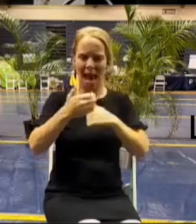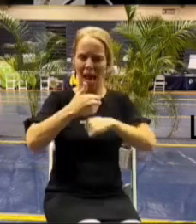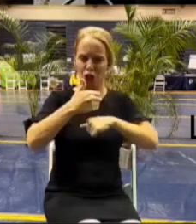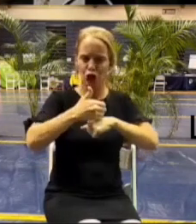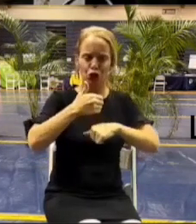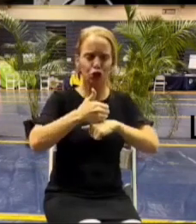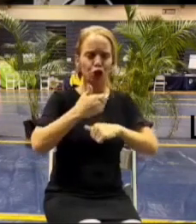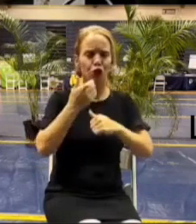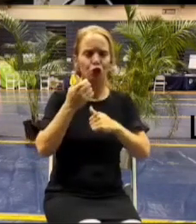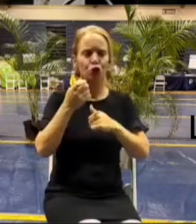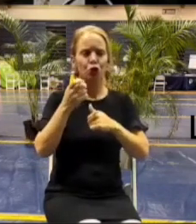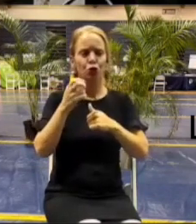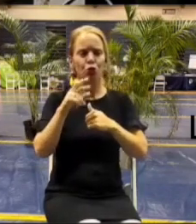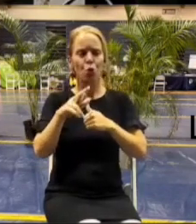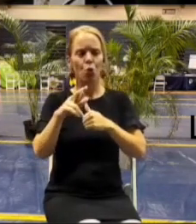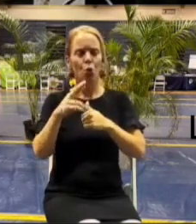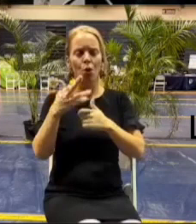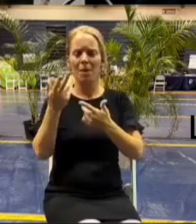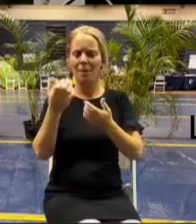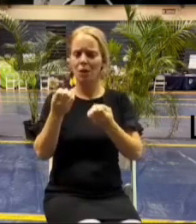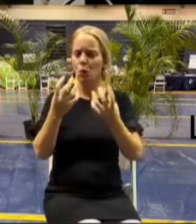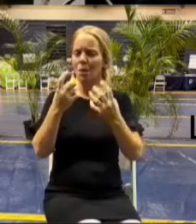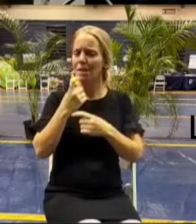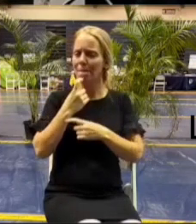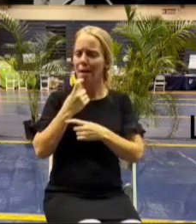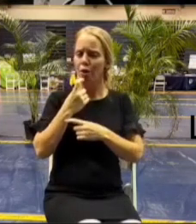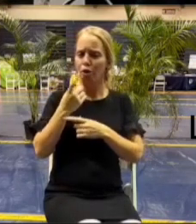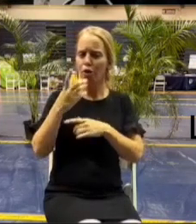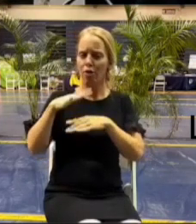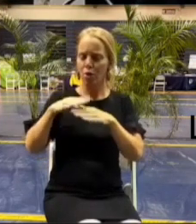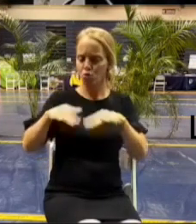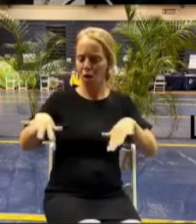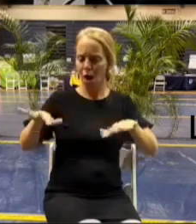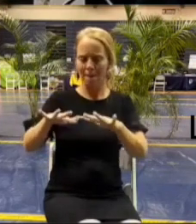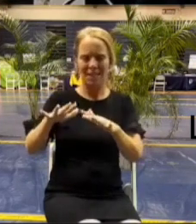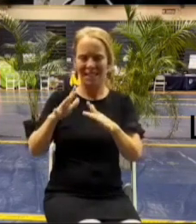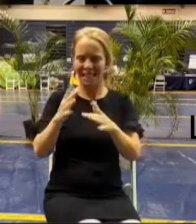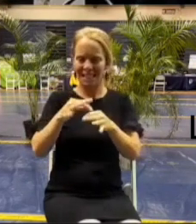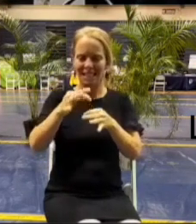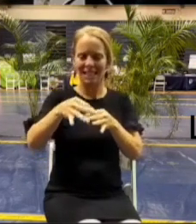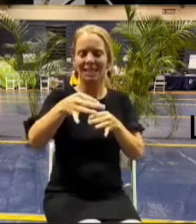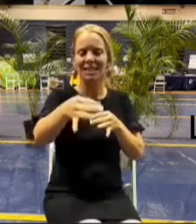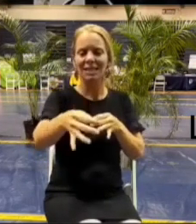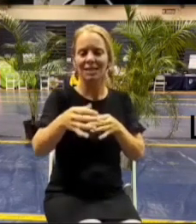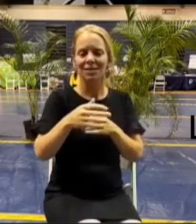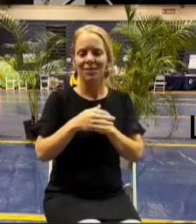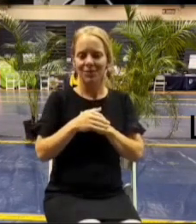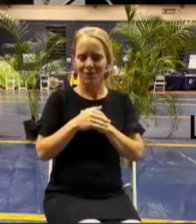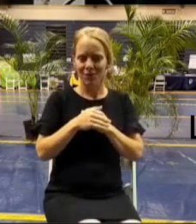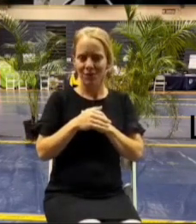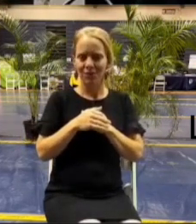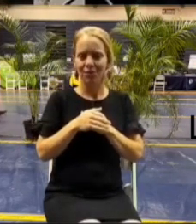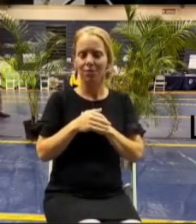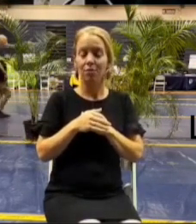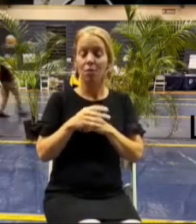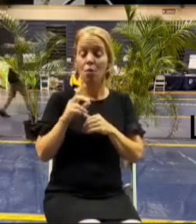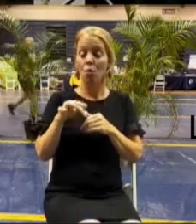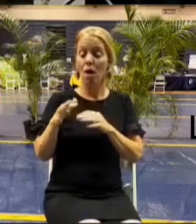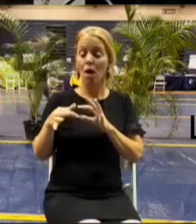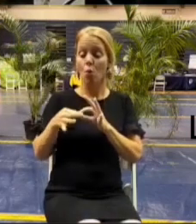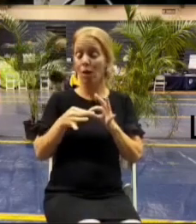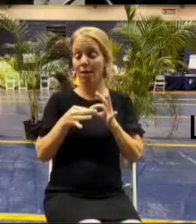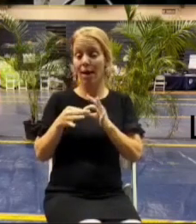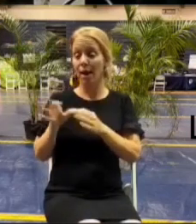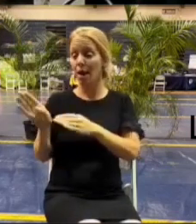an excessive quantity of metals on the on the property and so there's a those span both commercial and